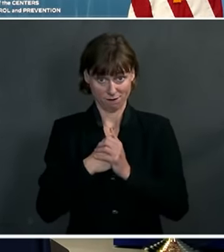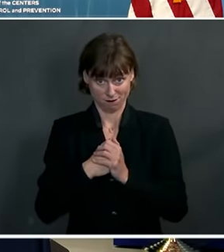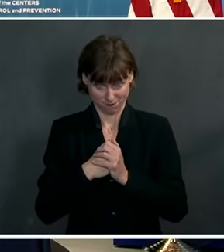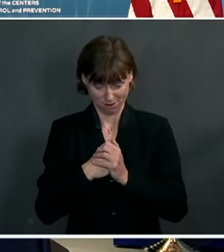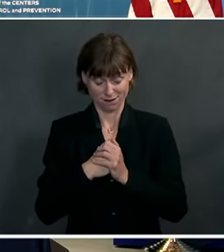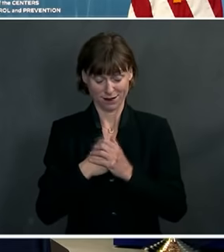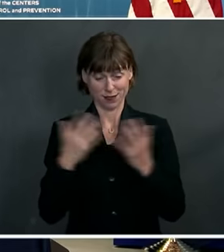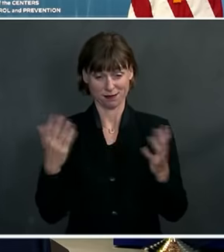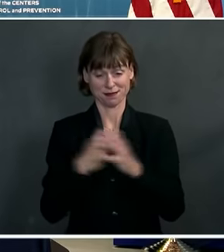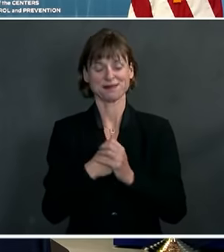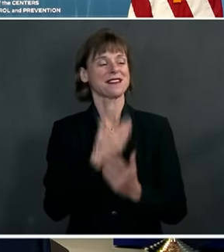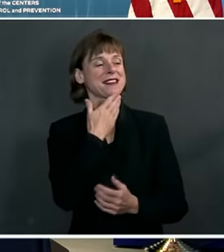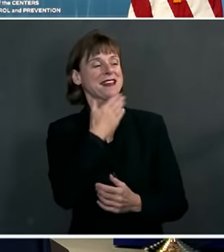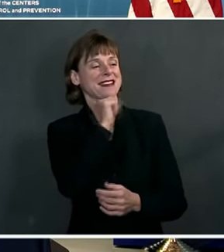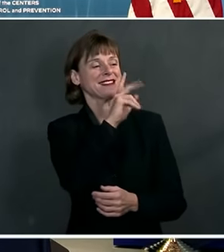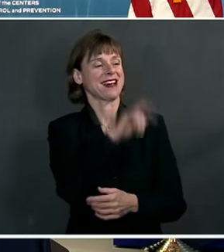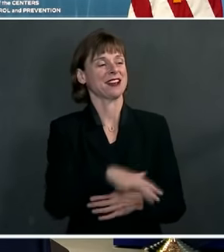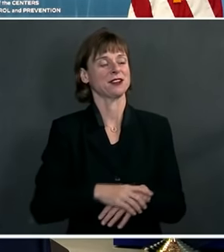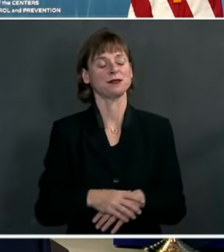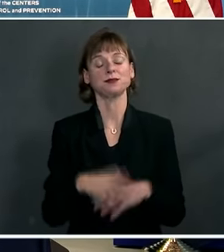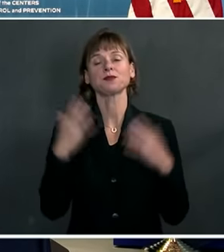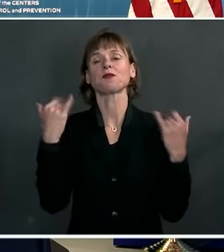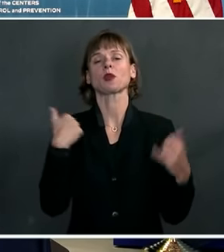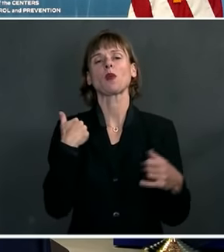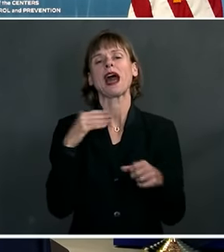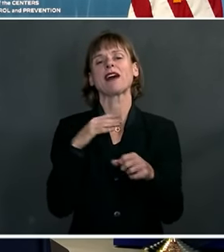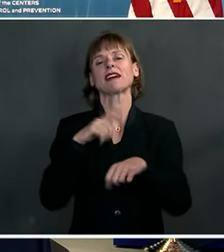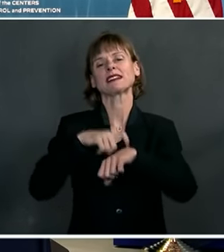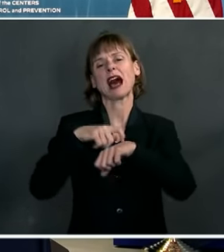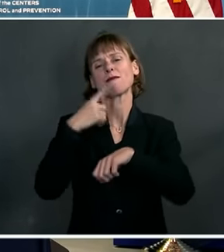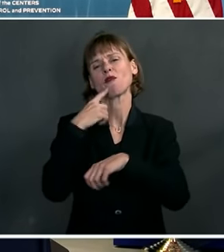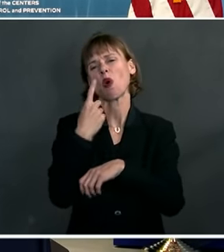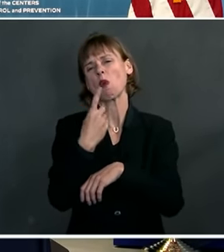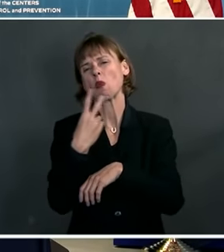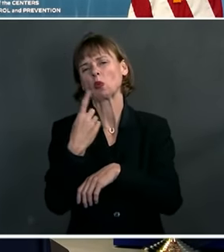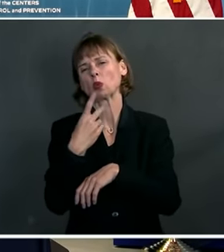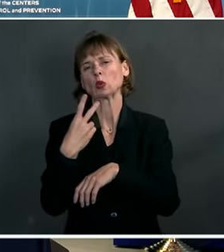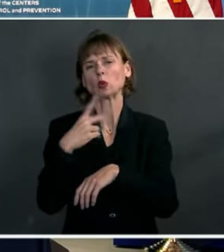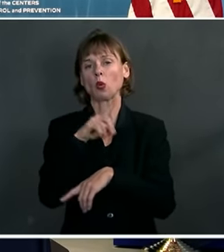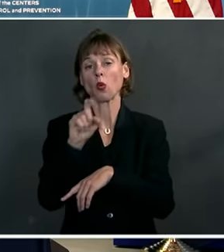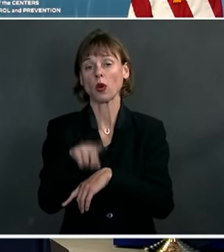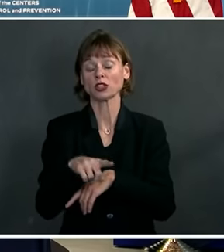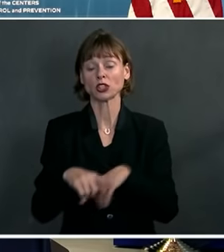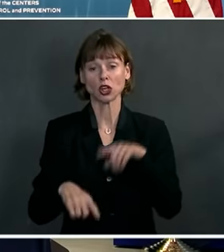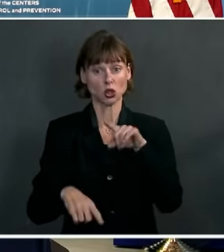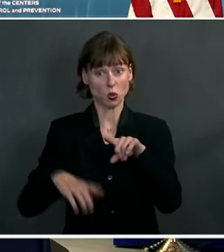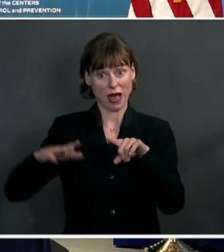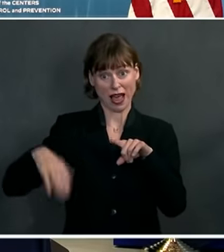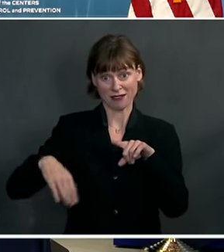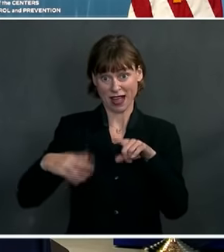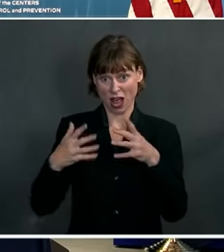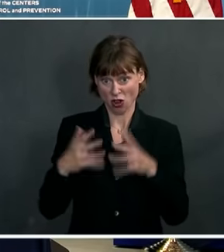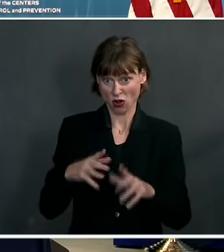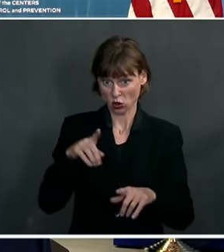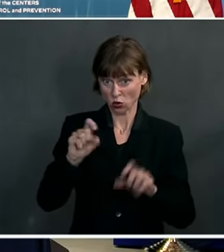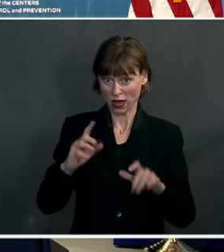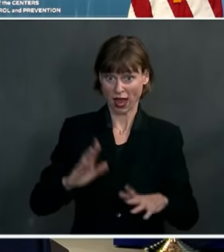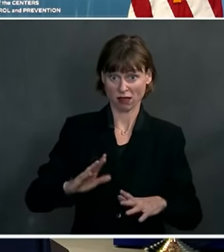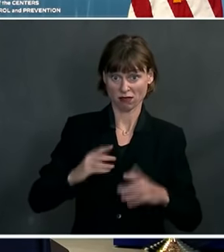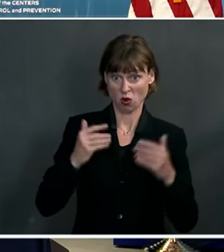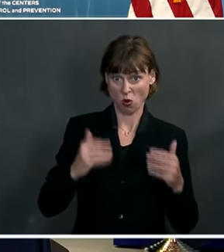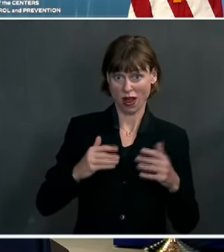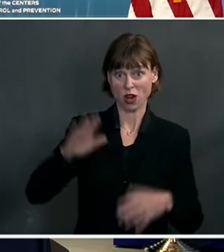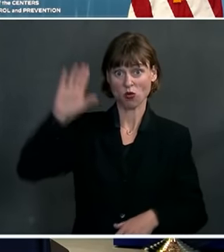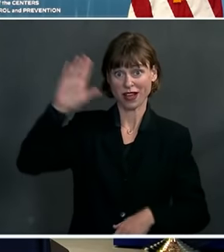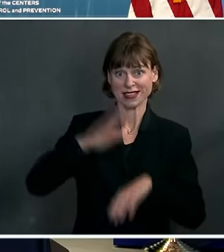Great. Thanks, Andy. Right now we have time for a couple of questions. If you have not already, you can go ahead and raise your